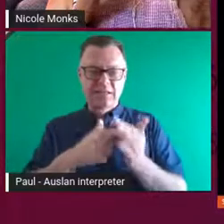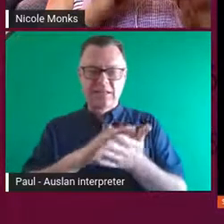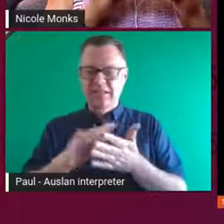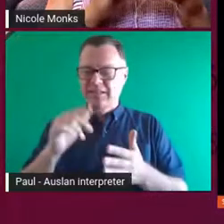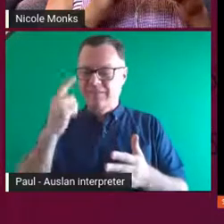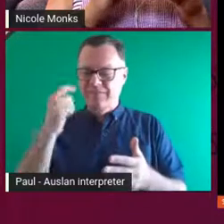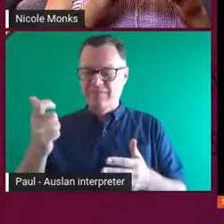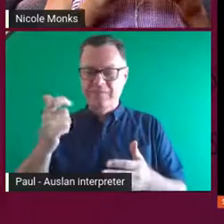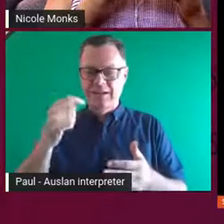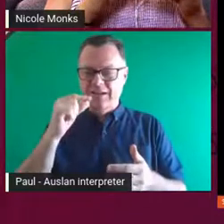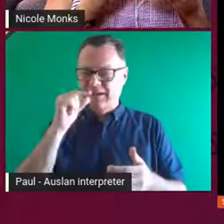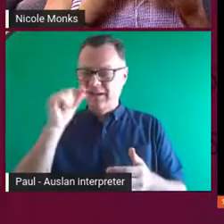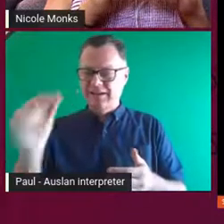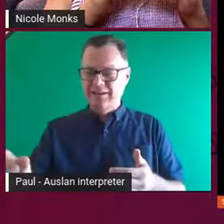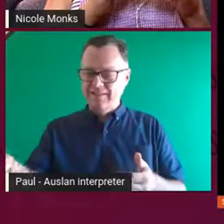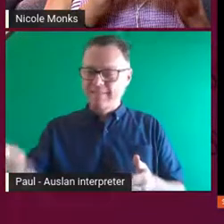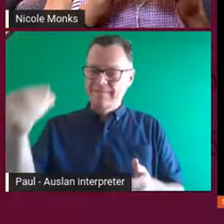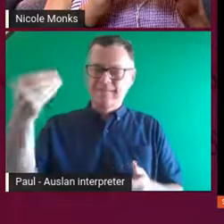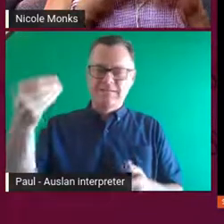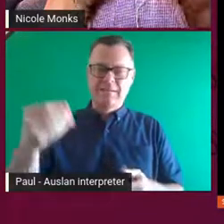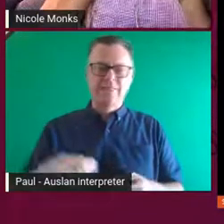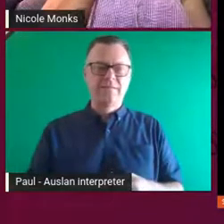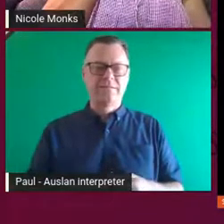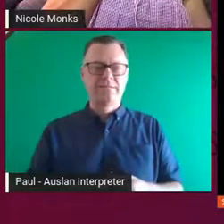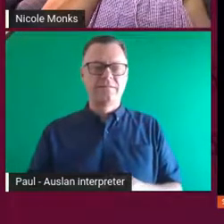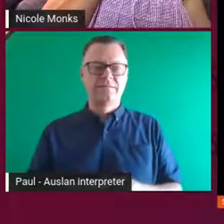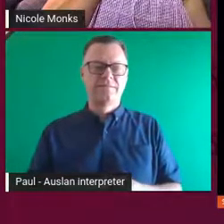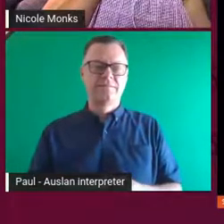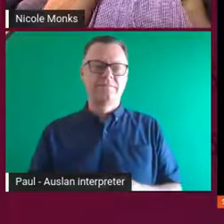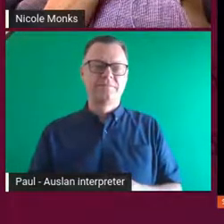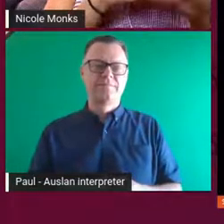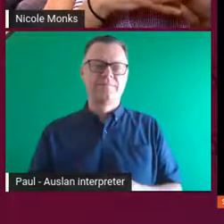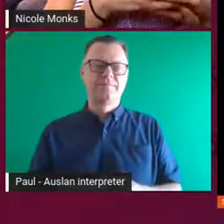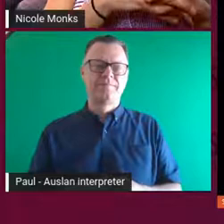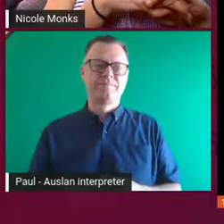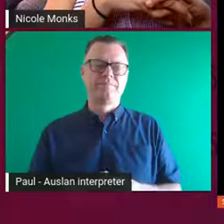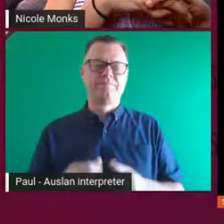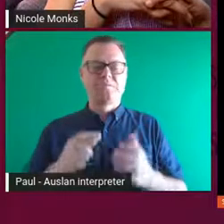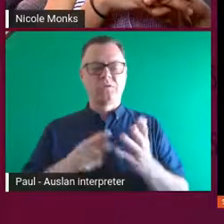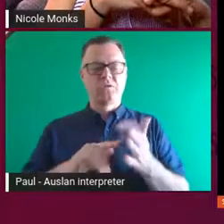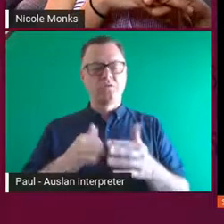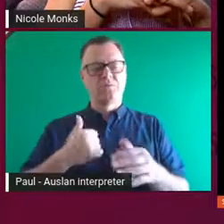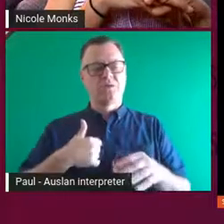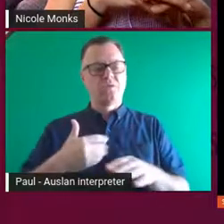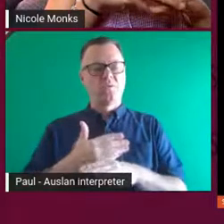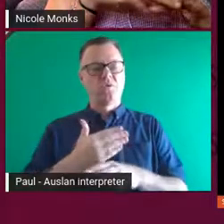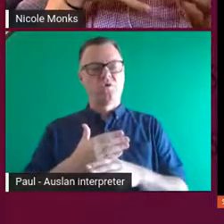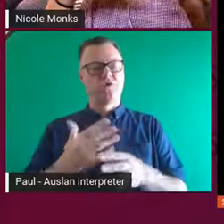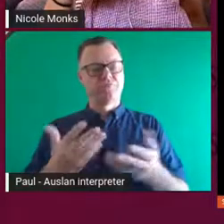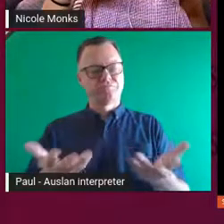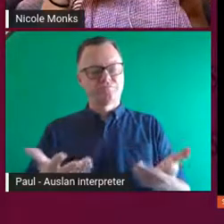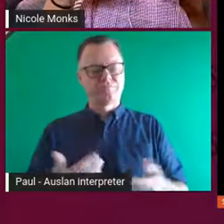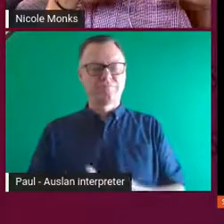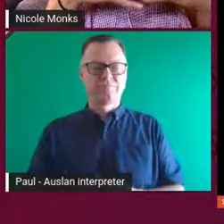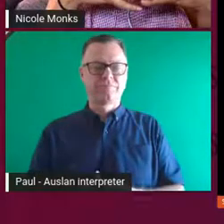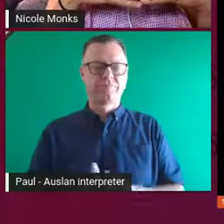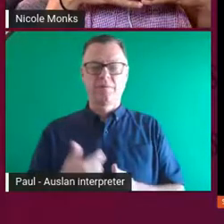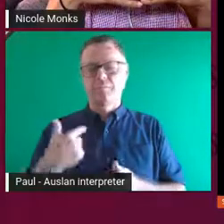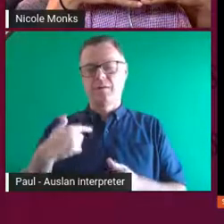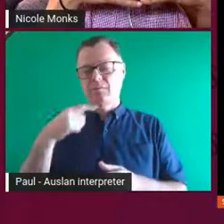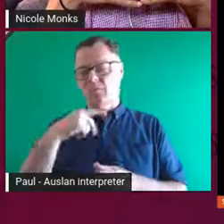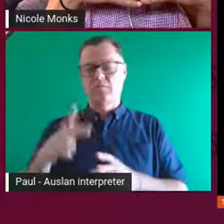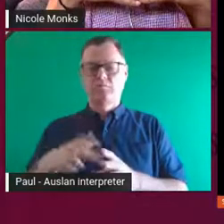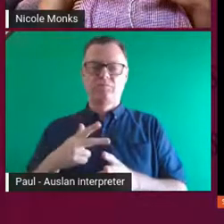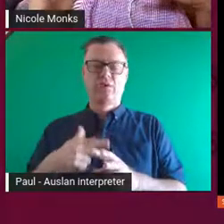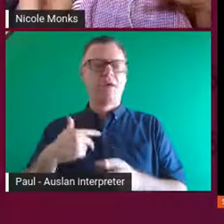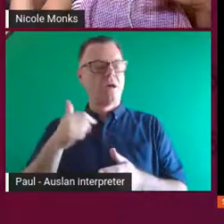teeth and then, you know, using those in the practice, but like just walking along, you know, and I'm sure Mob would